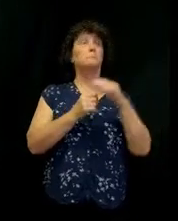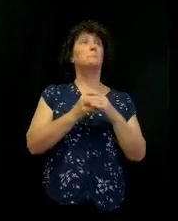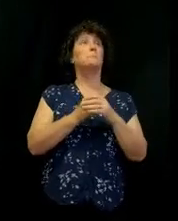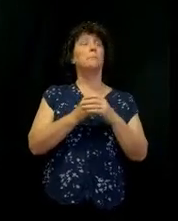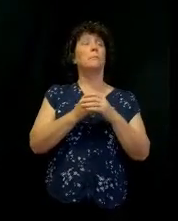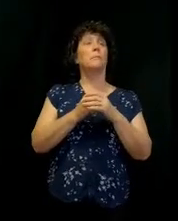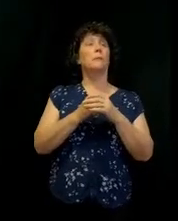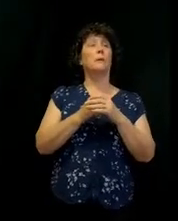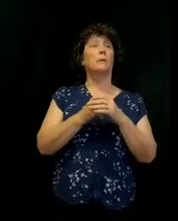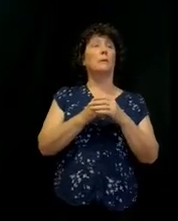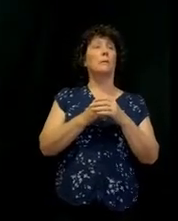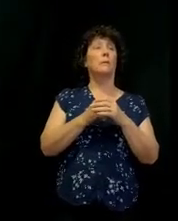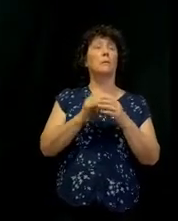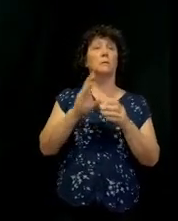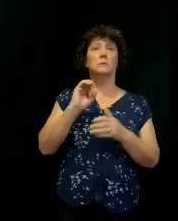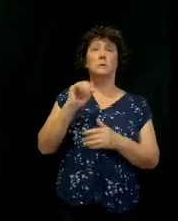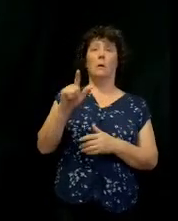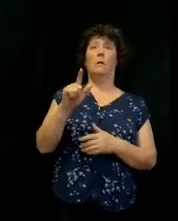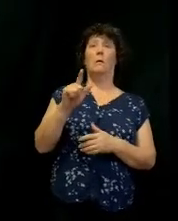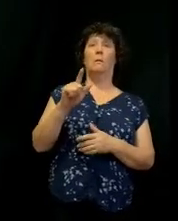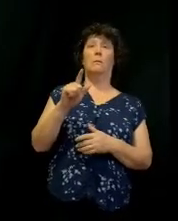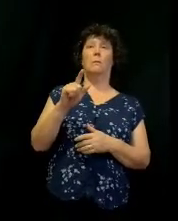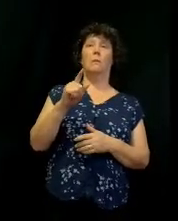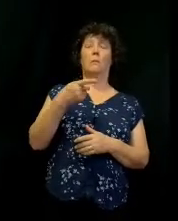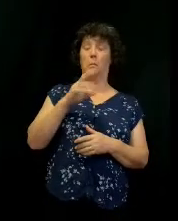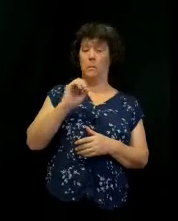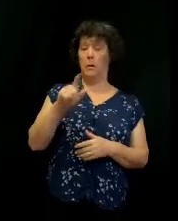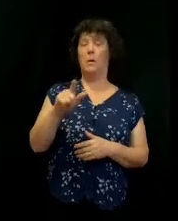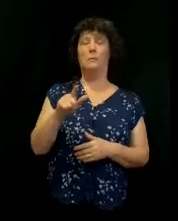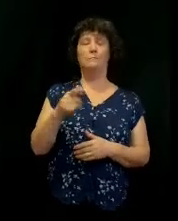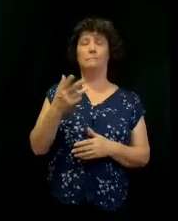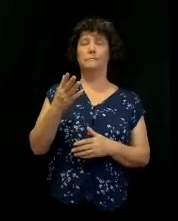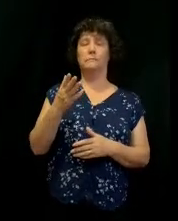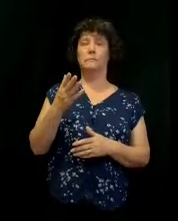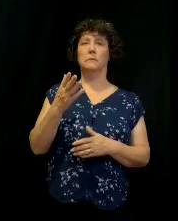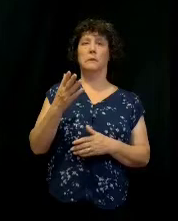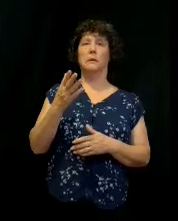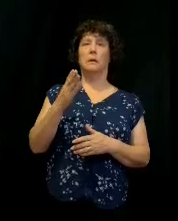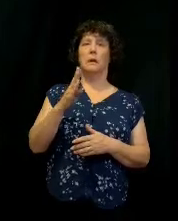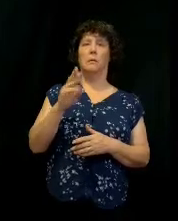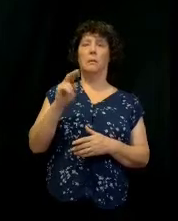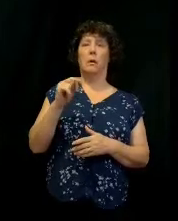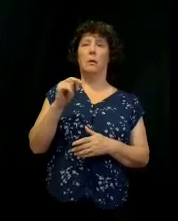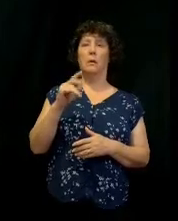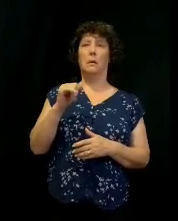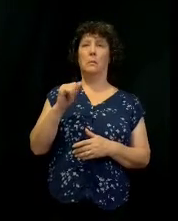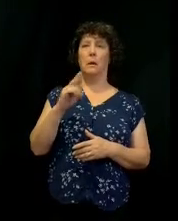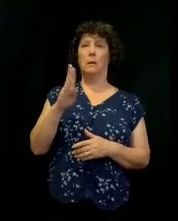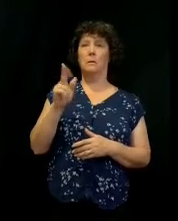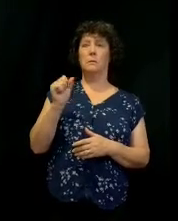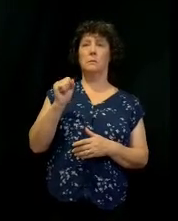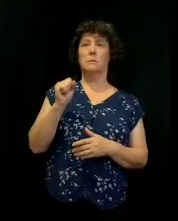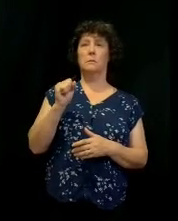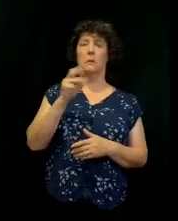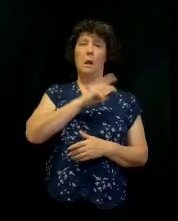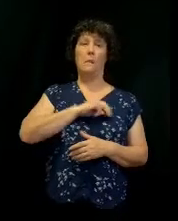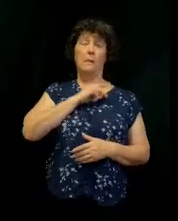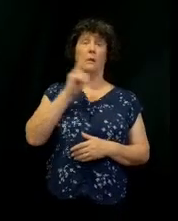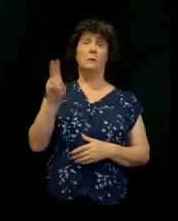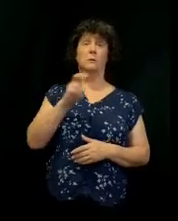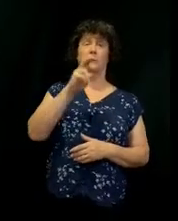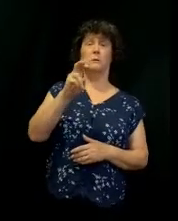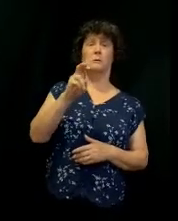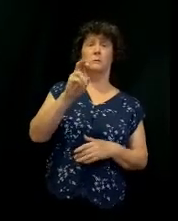So Barnabas and Saul, or Barnabas and Paul, they've had missionary journeys. The